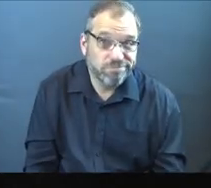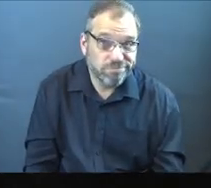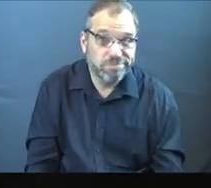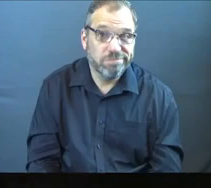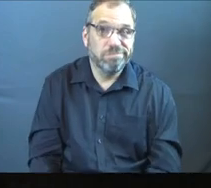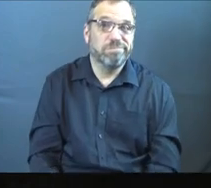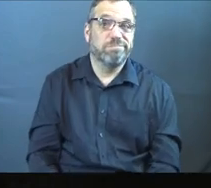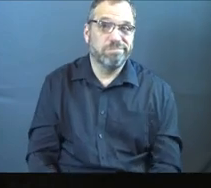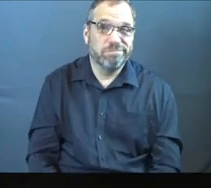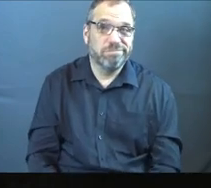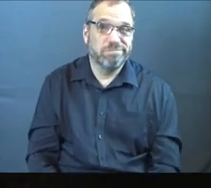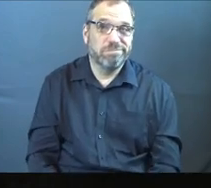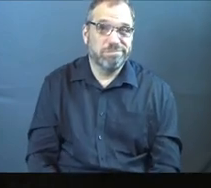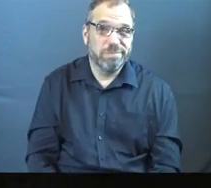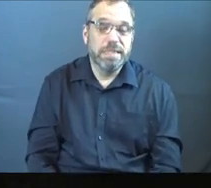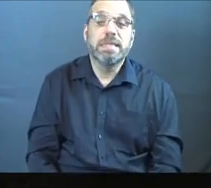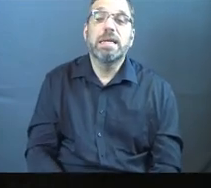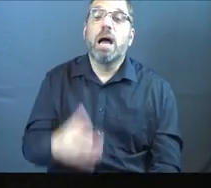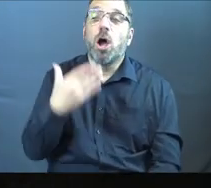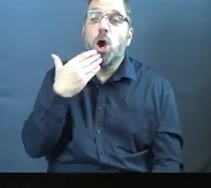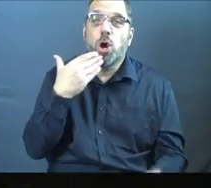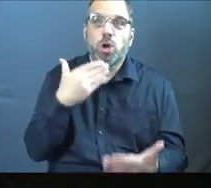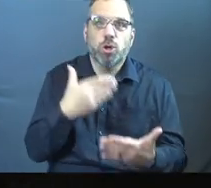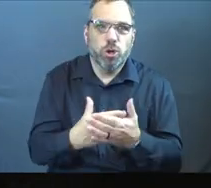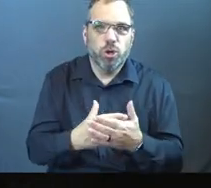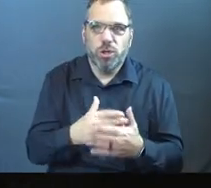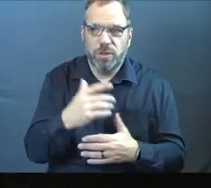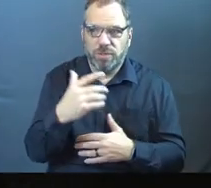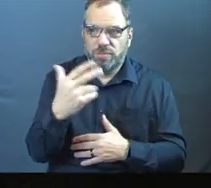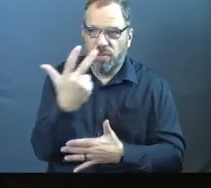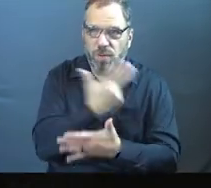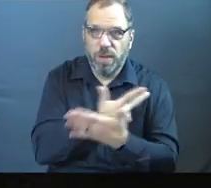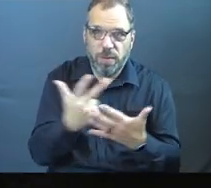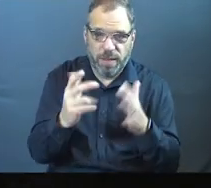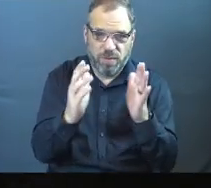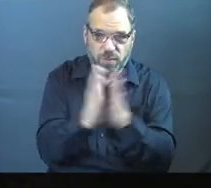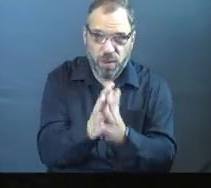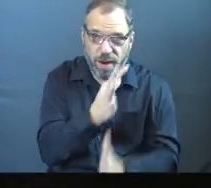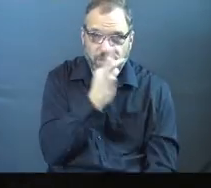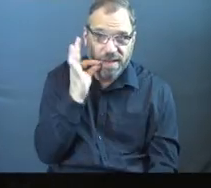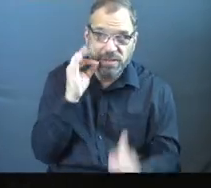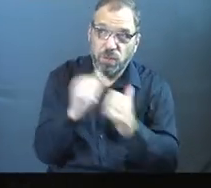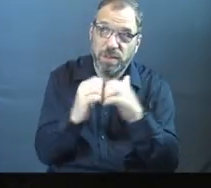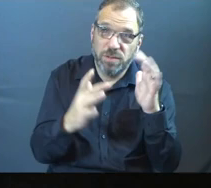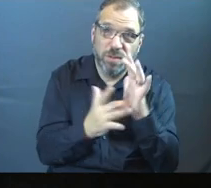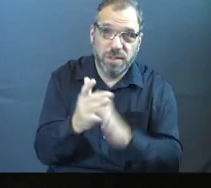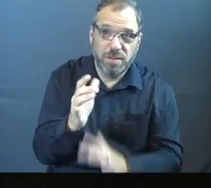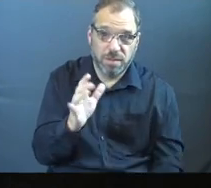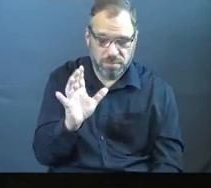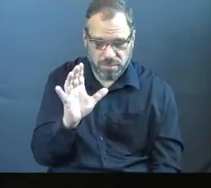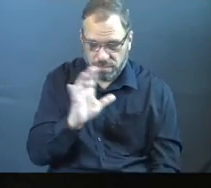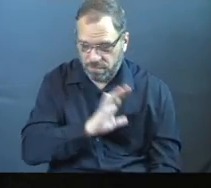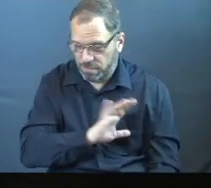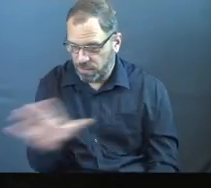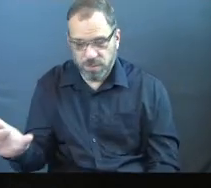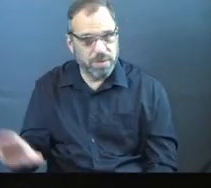Does the enemy want you to spend really good, authentic 21 days of prayer and fasting with Jesus? Absolutely not.